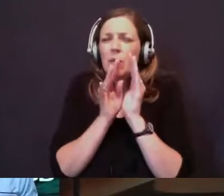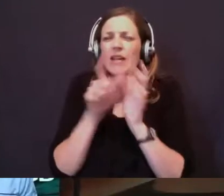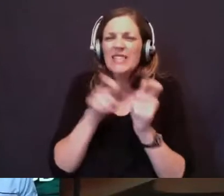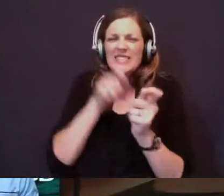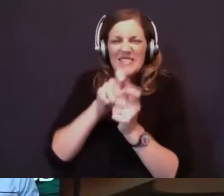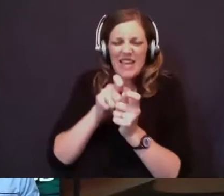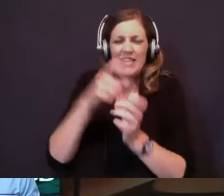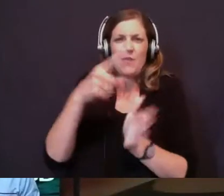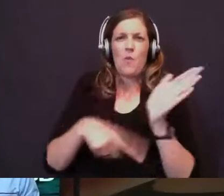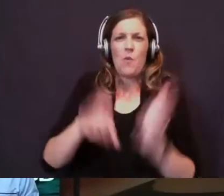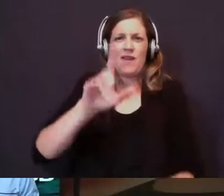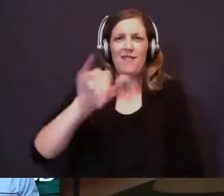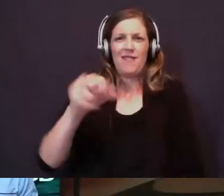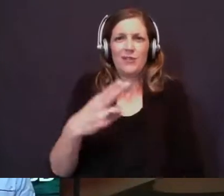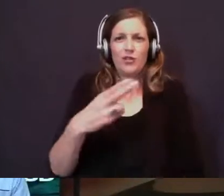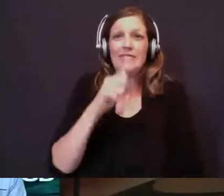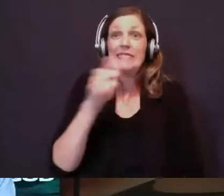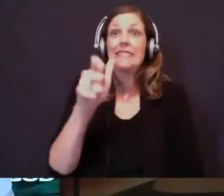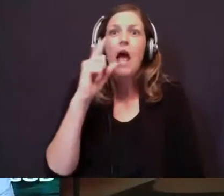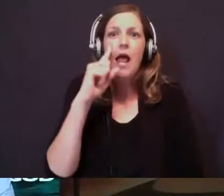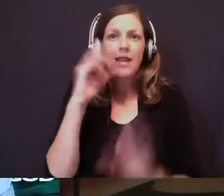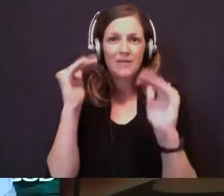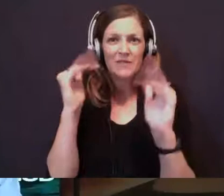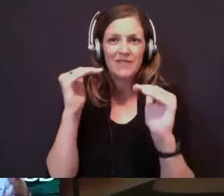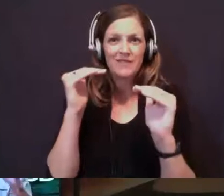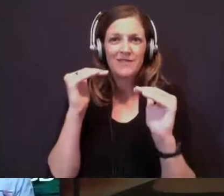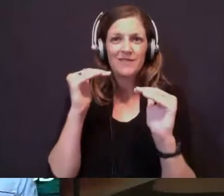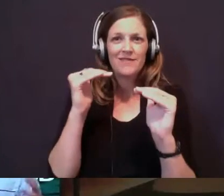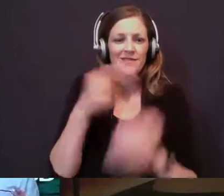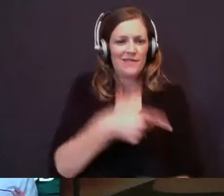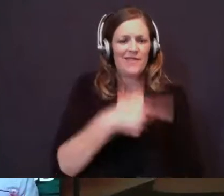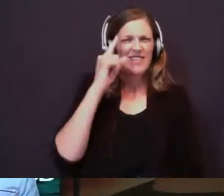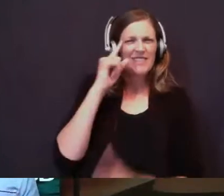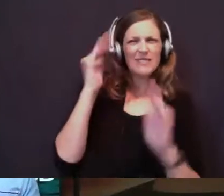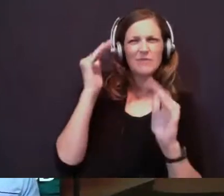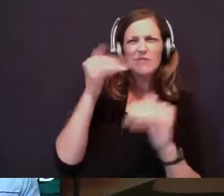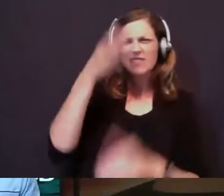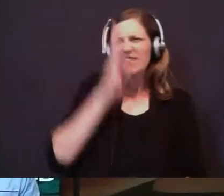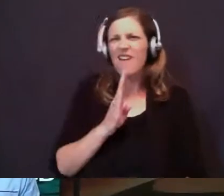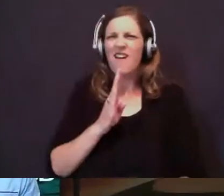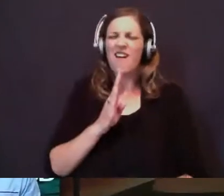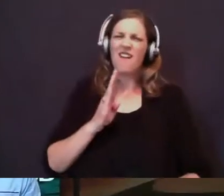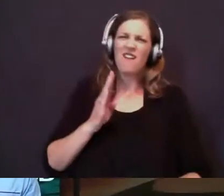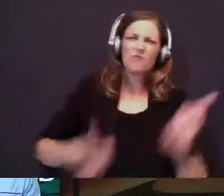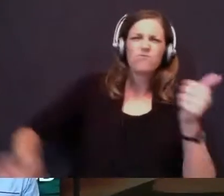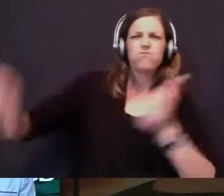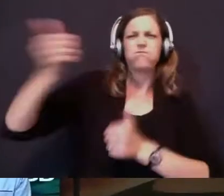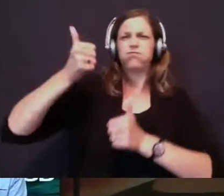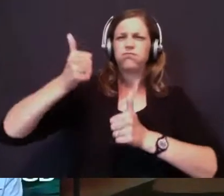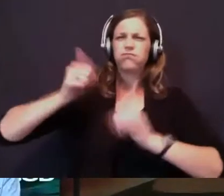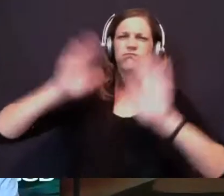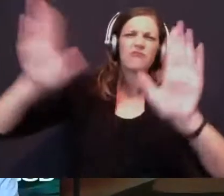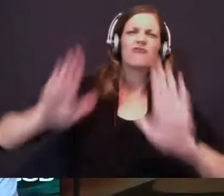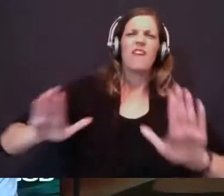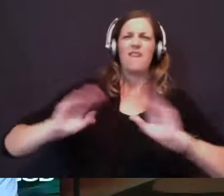was not expecting. He was expecting God in the great, in the grand, in the miraculous. But God